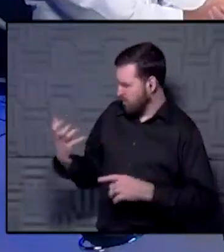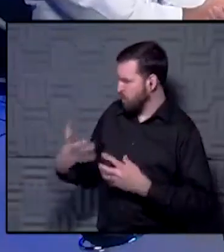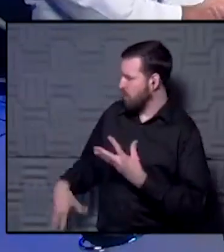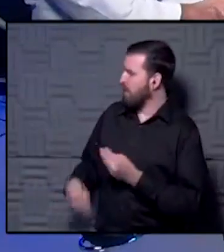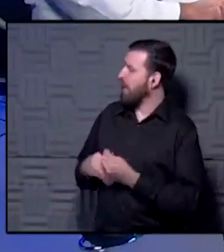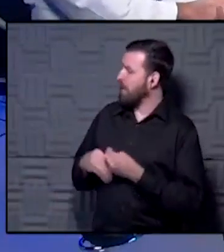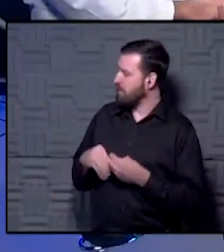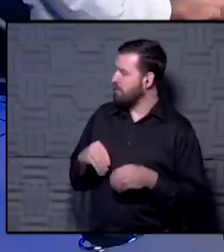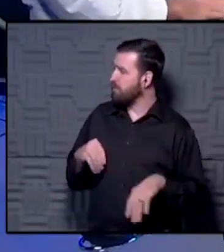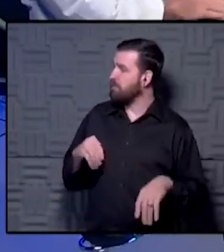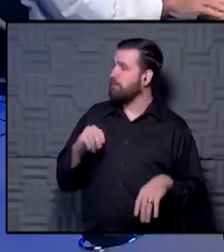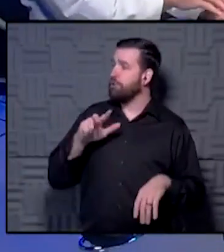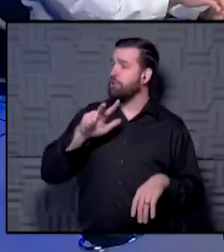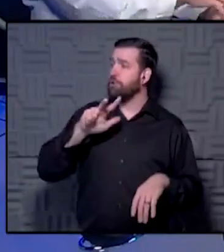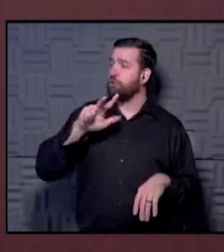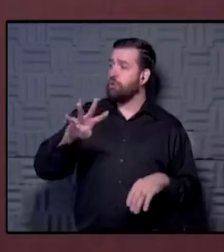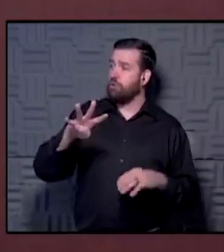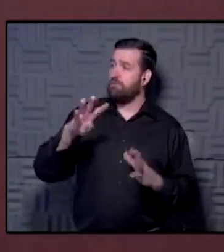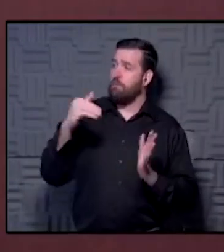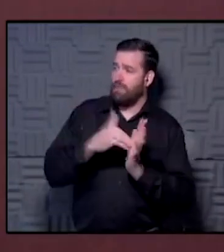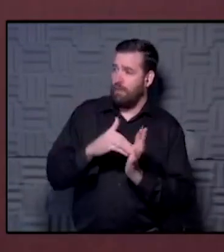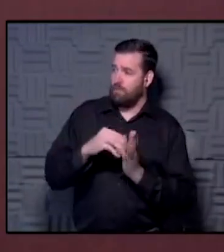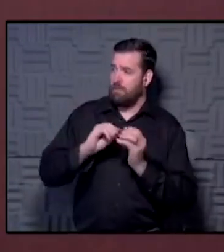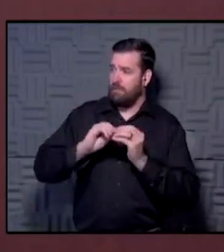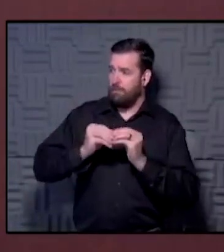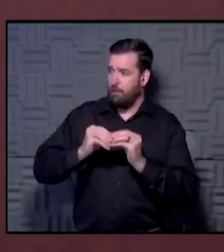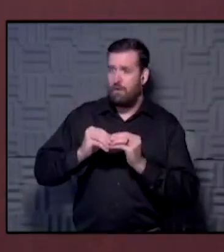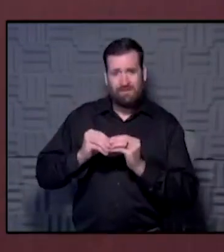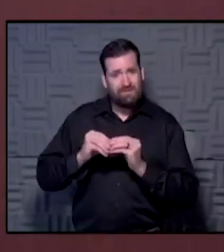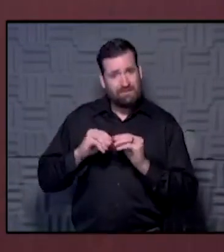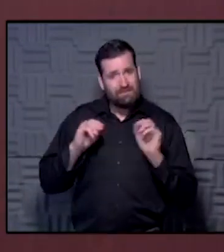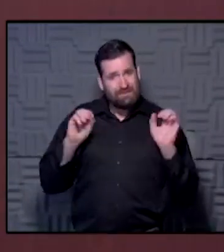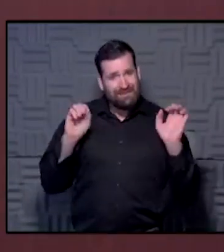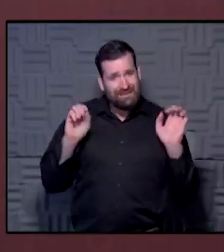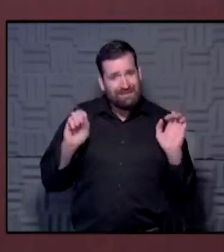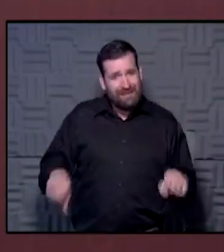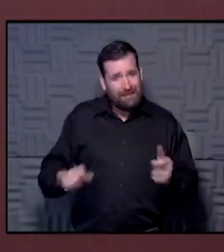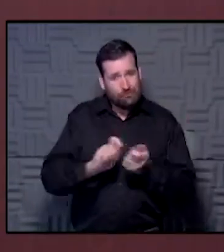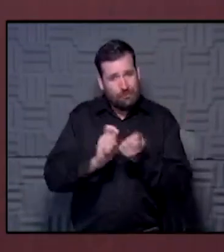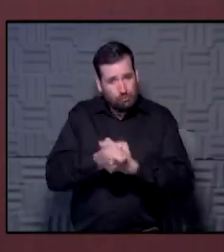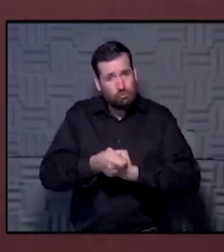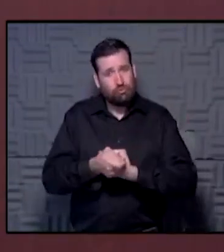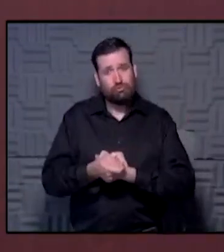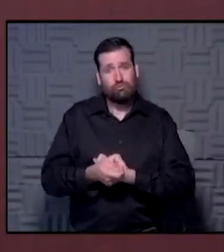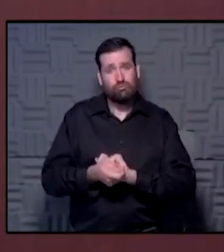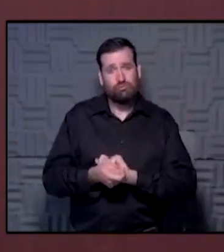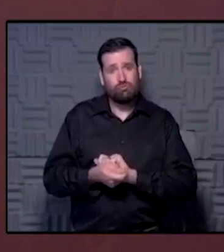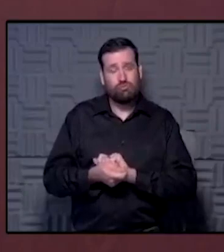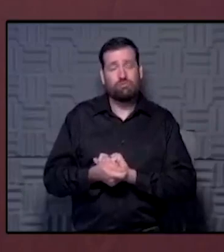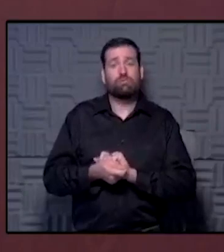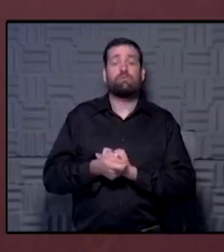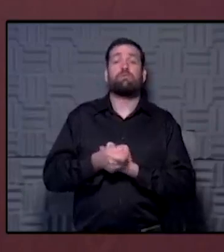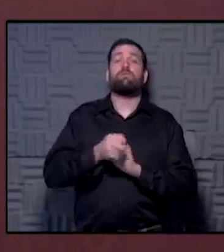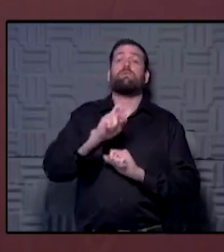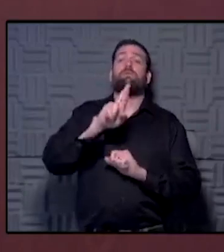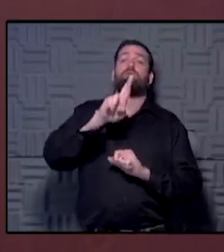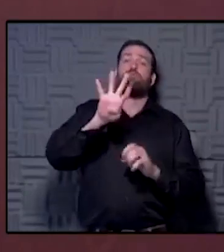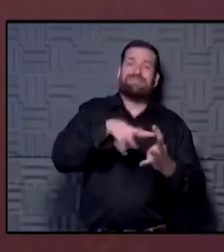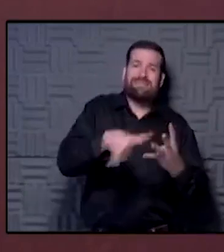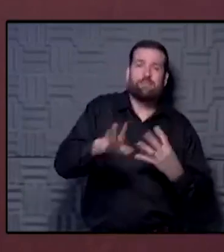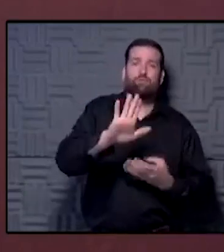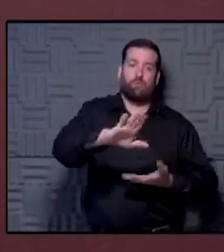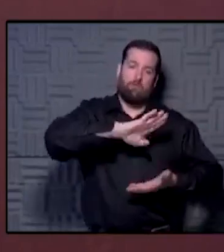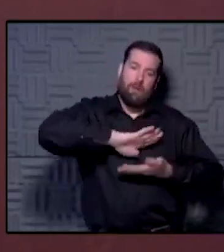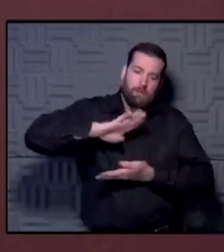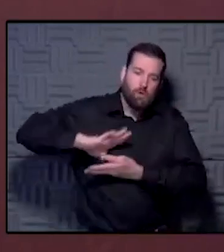I think the 34,000 number, we all can do something about. I think it's about rescheduling your mammogram